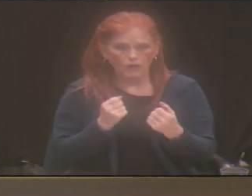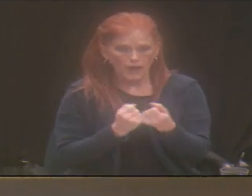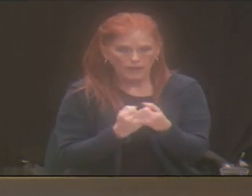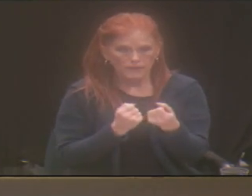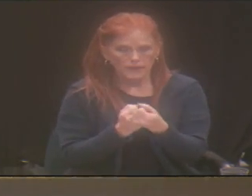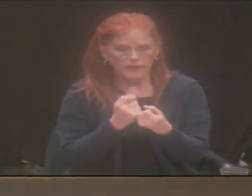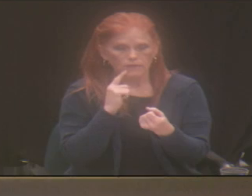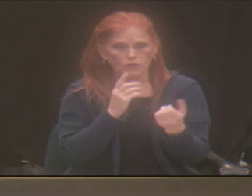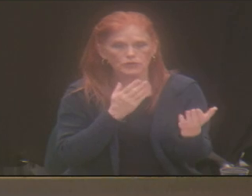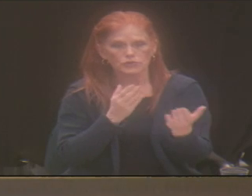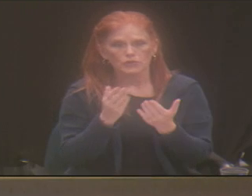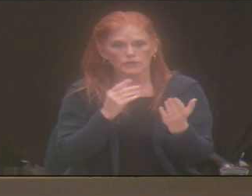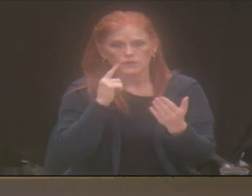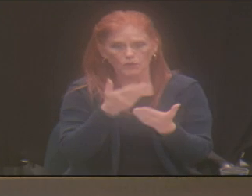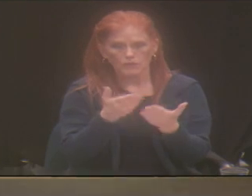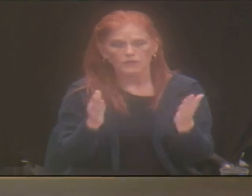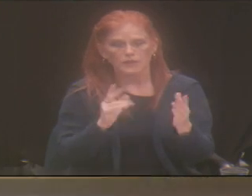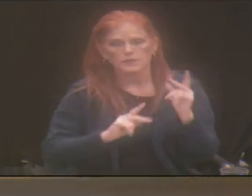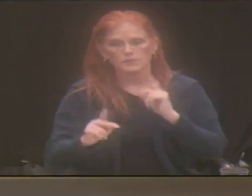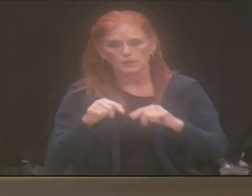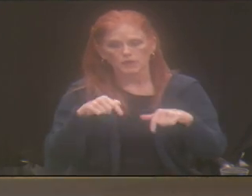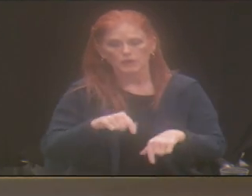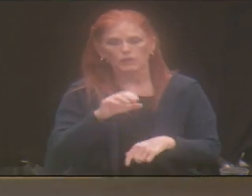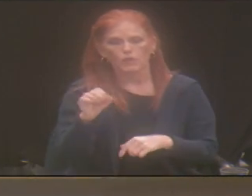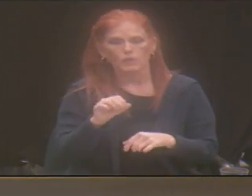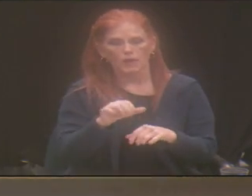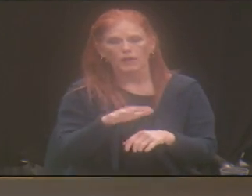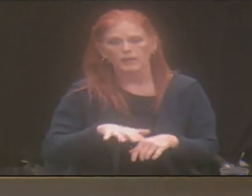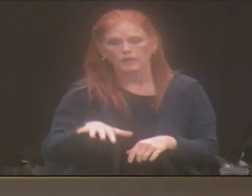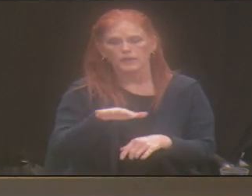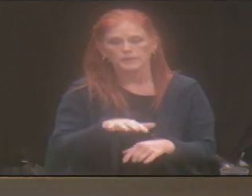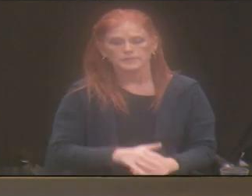for services for citizens with disabilities in the Omaha area.